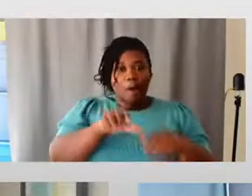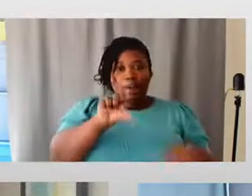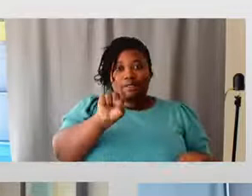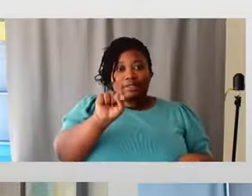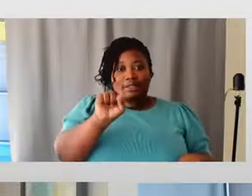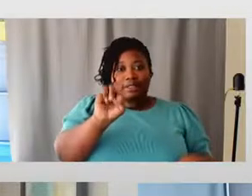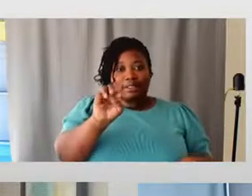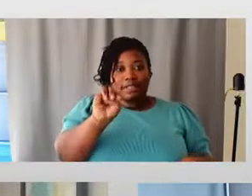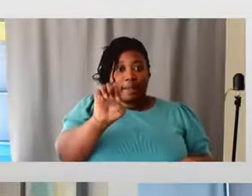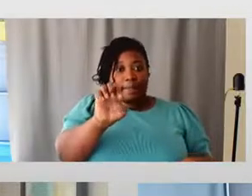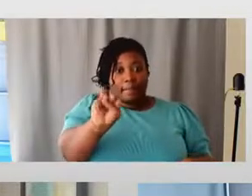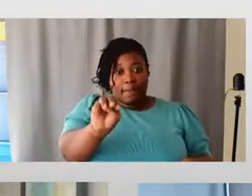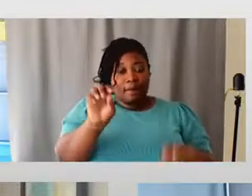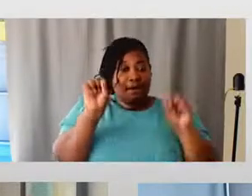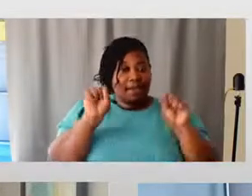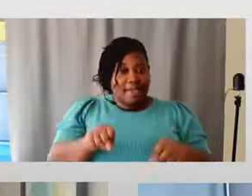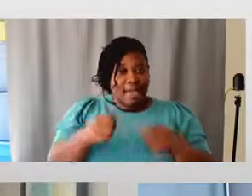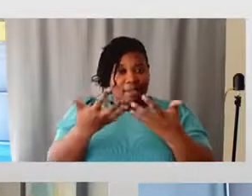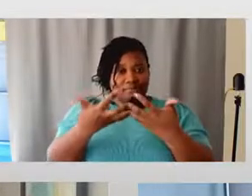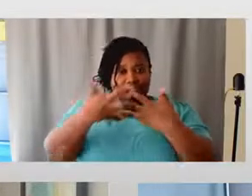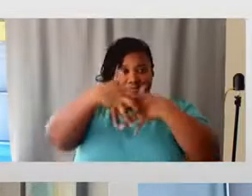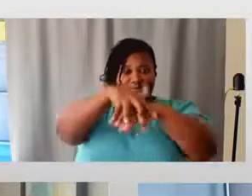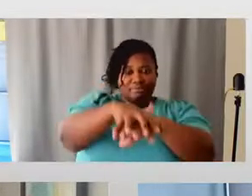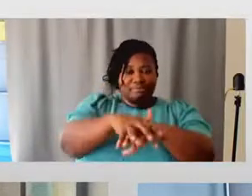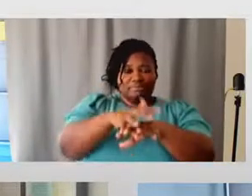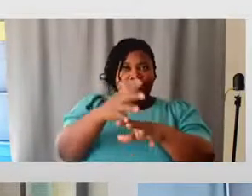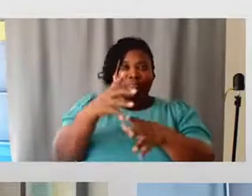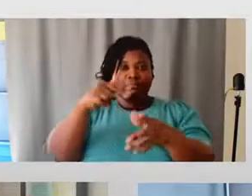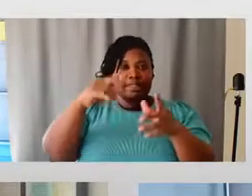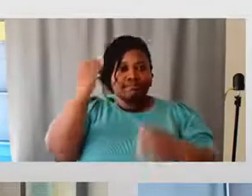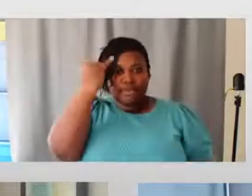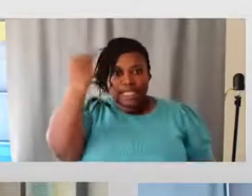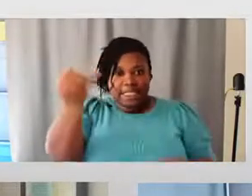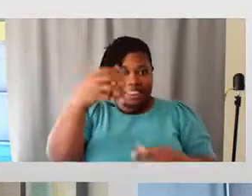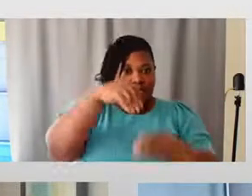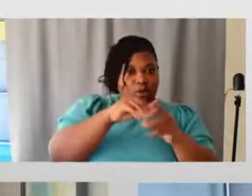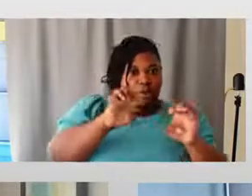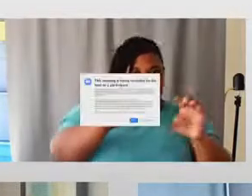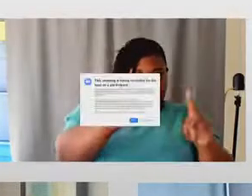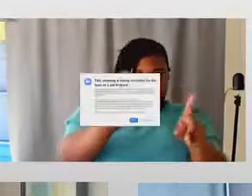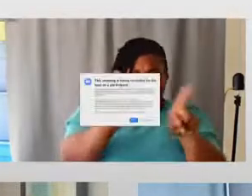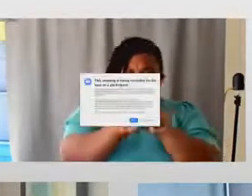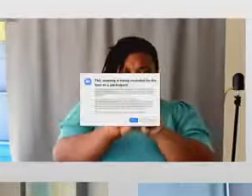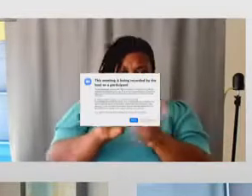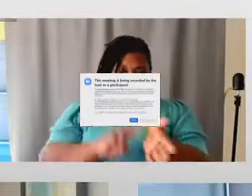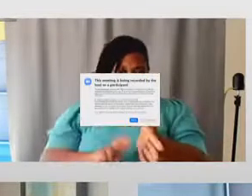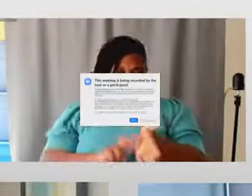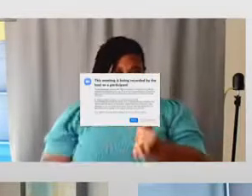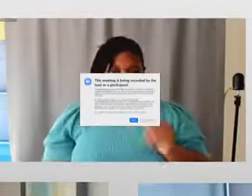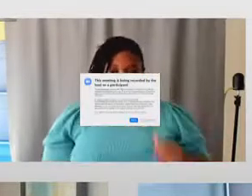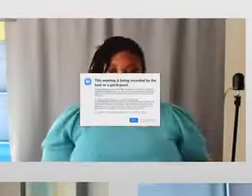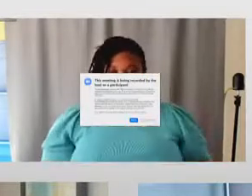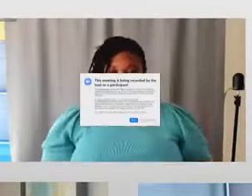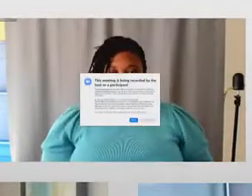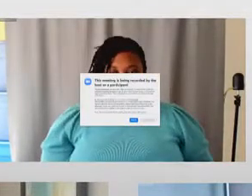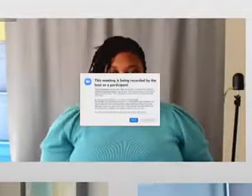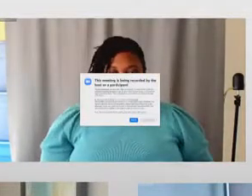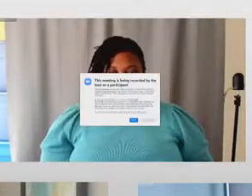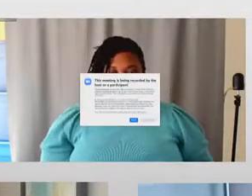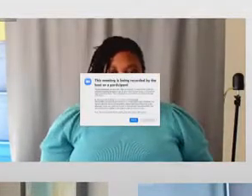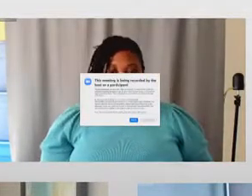you know, these ideas into our education and research. Recording in progress.